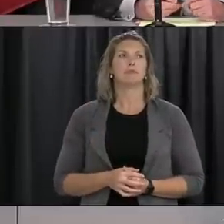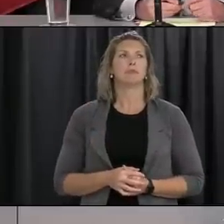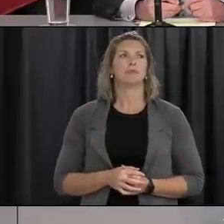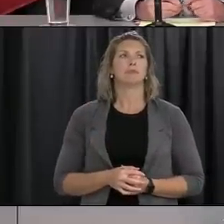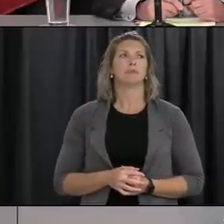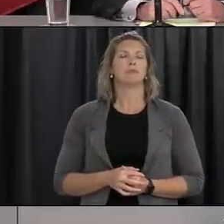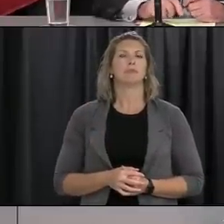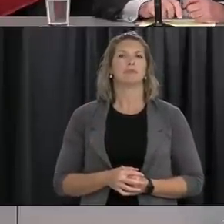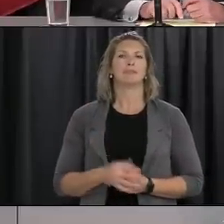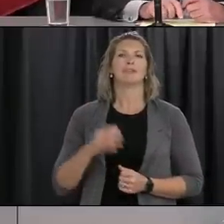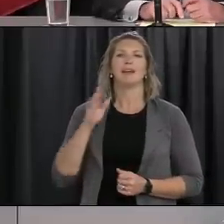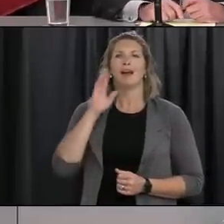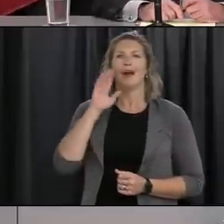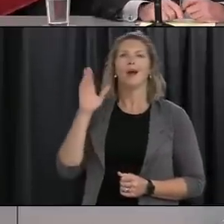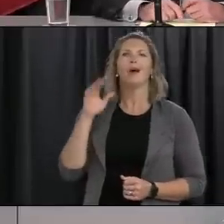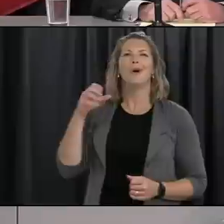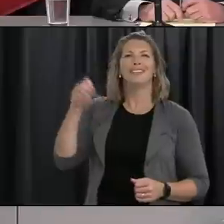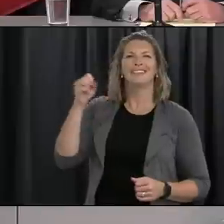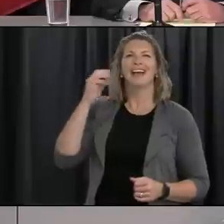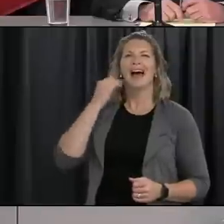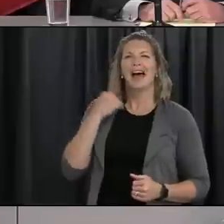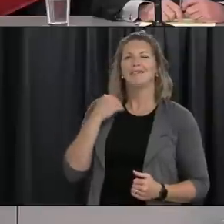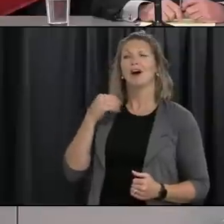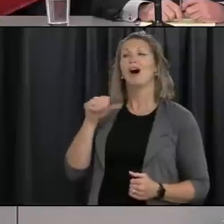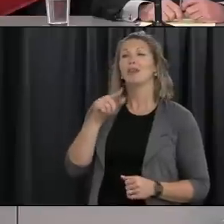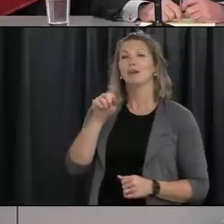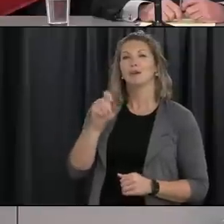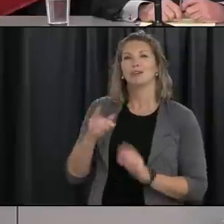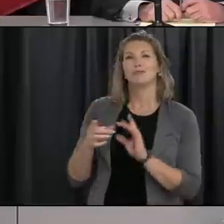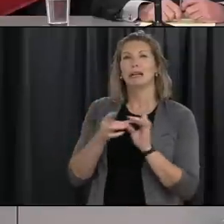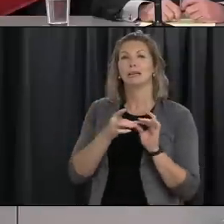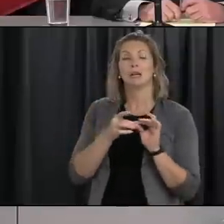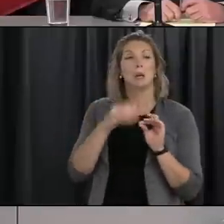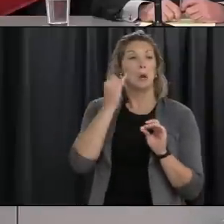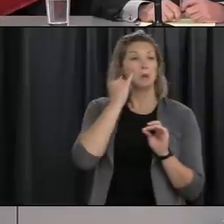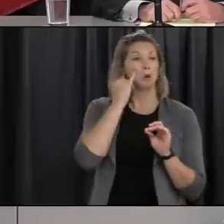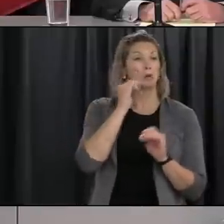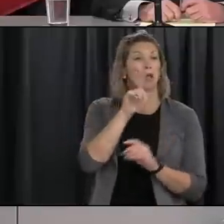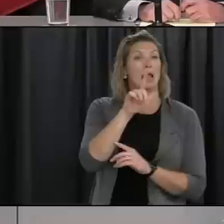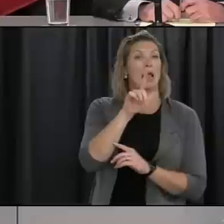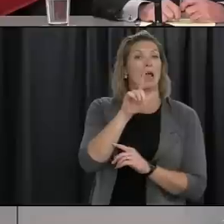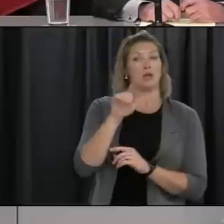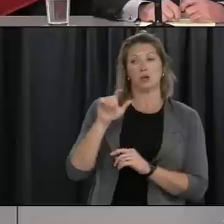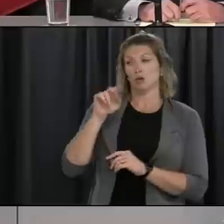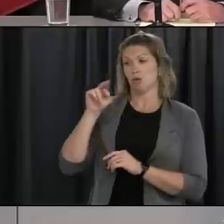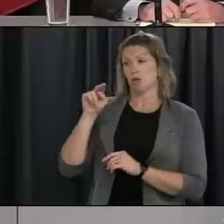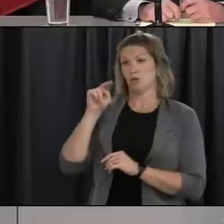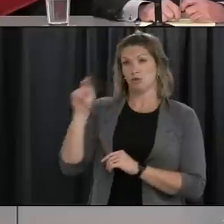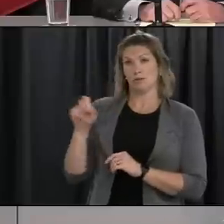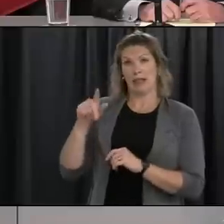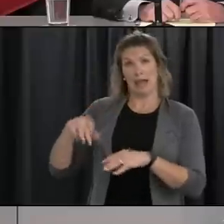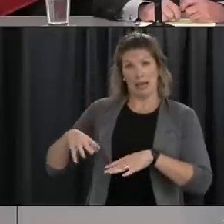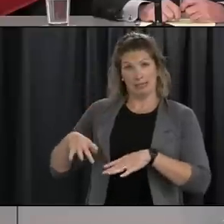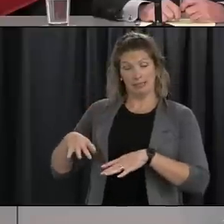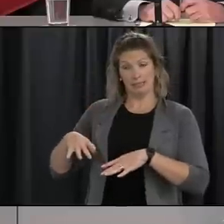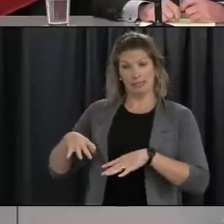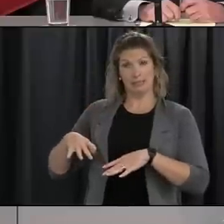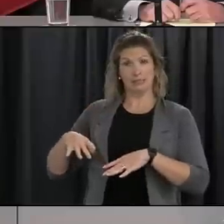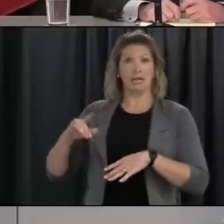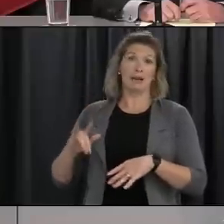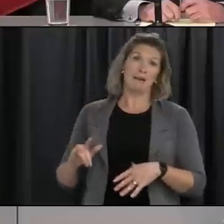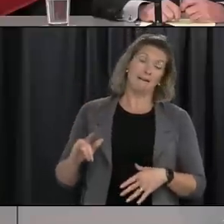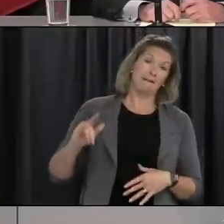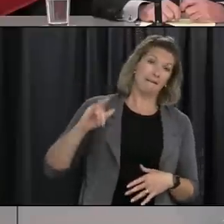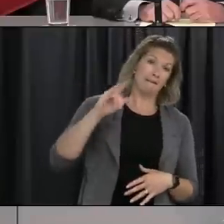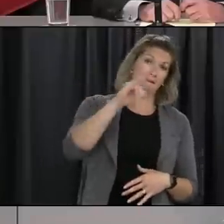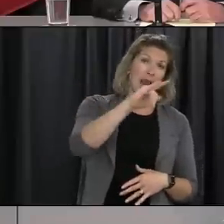um so anyone traveling from uh to the the coast of labrador from the island would presumably fly from deer lake to happy valley goose bay